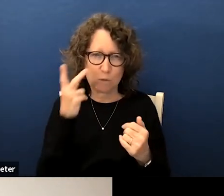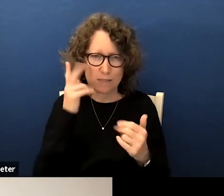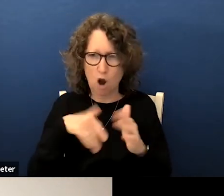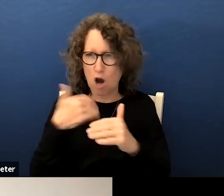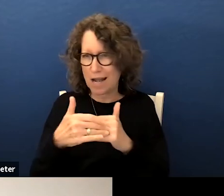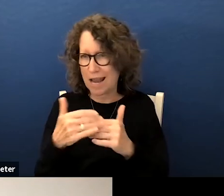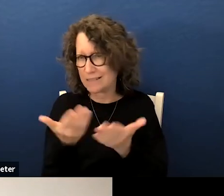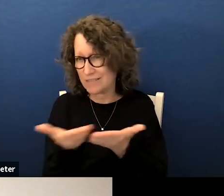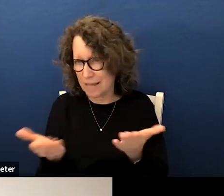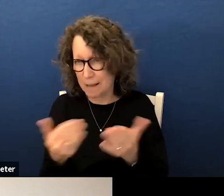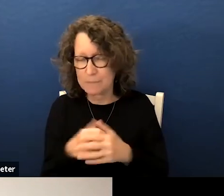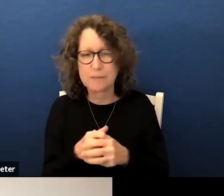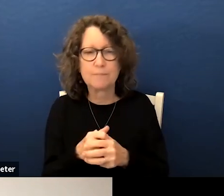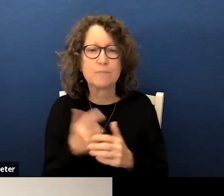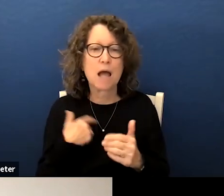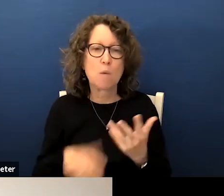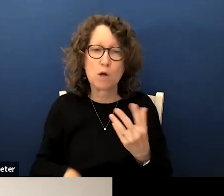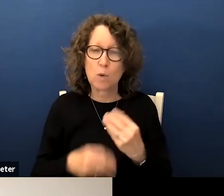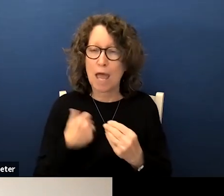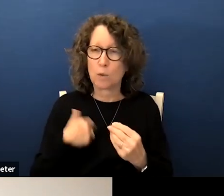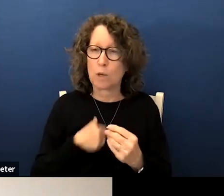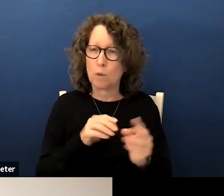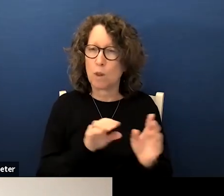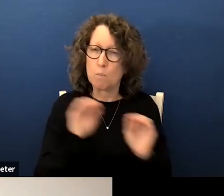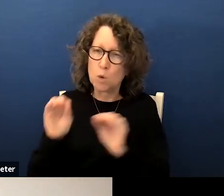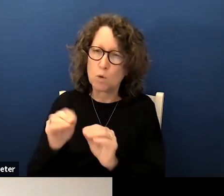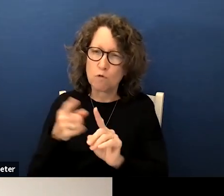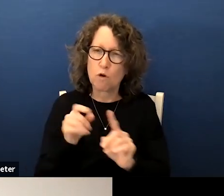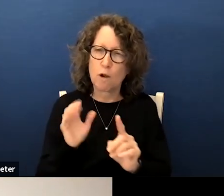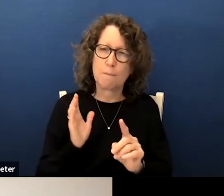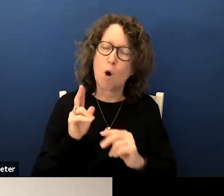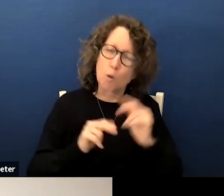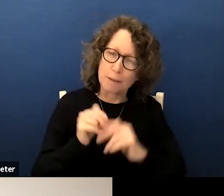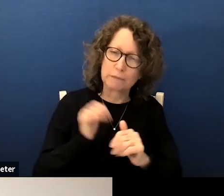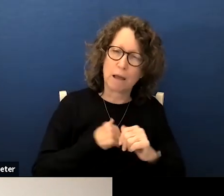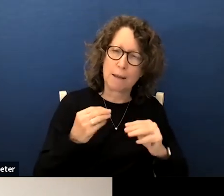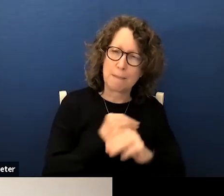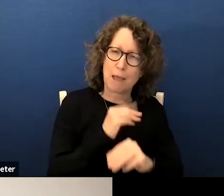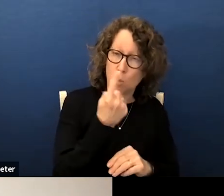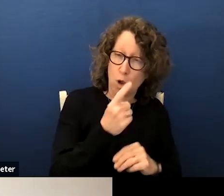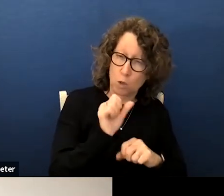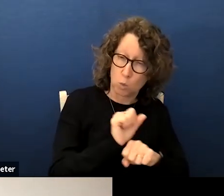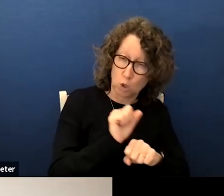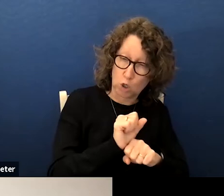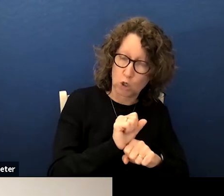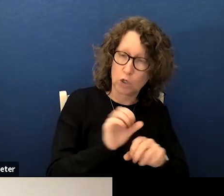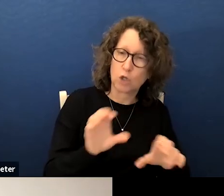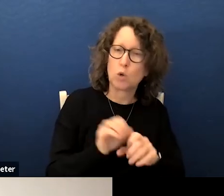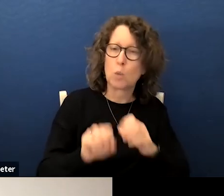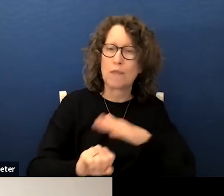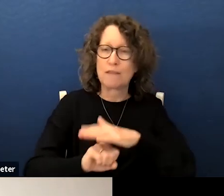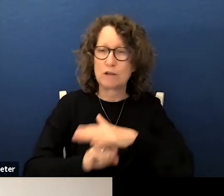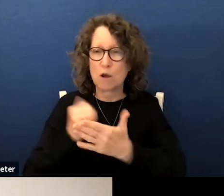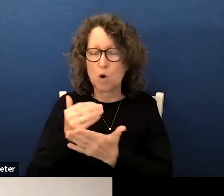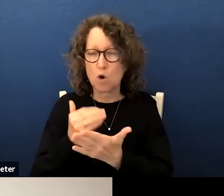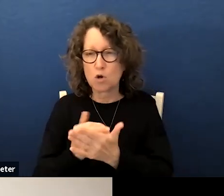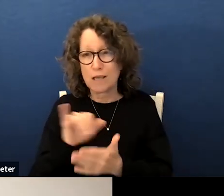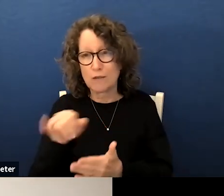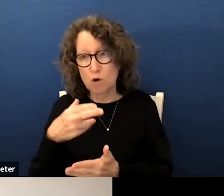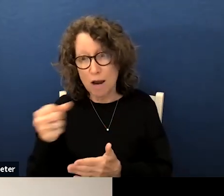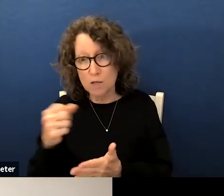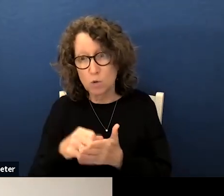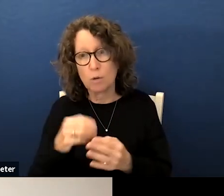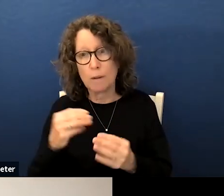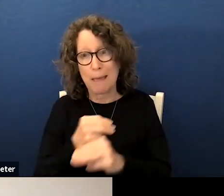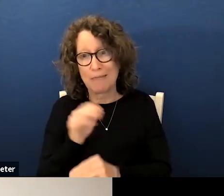i want to add that we are going to move from a build on the math one work and do that with the foundational course at the junior high level math